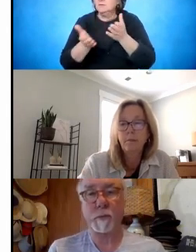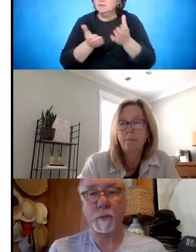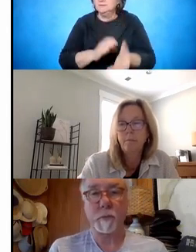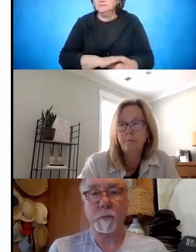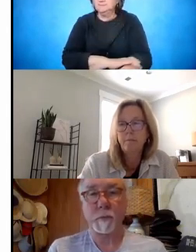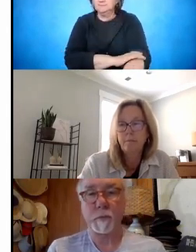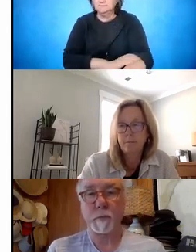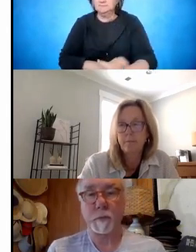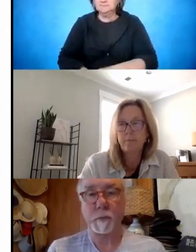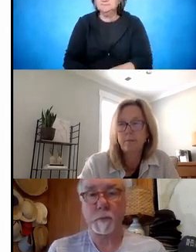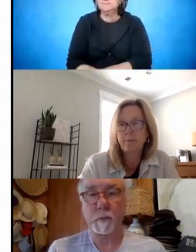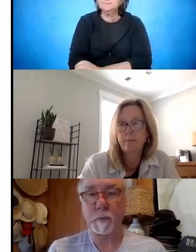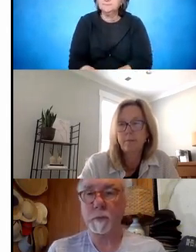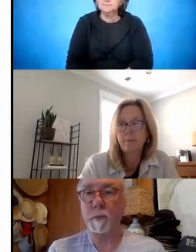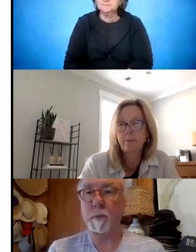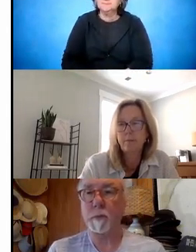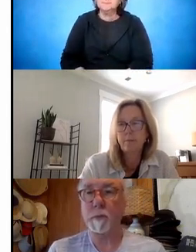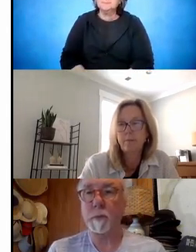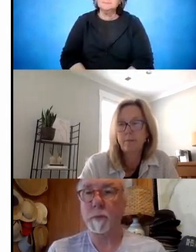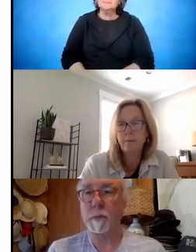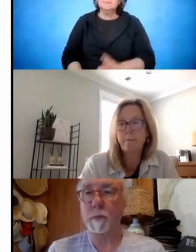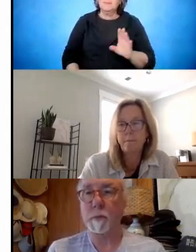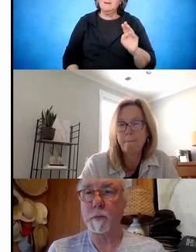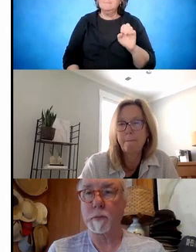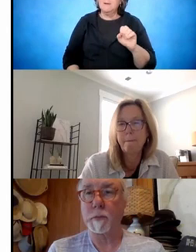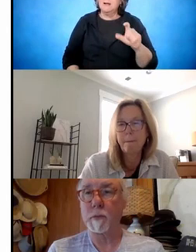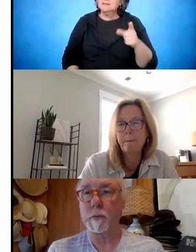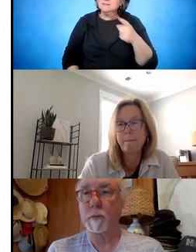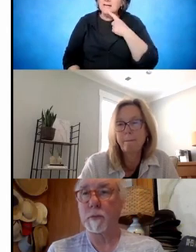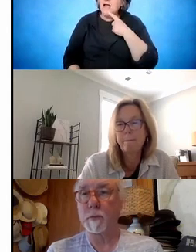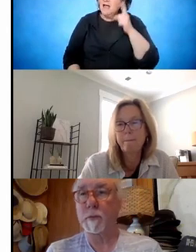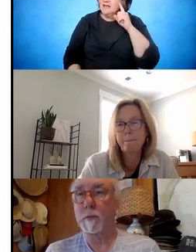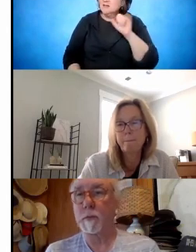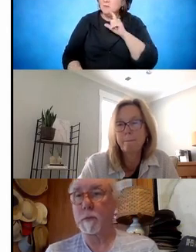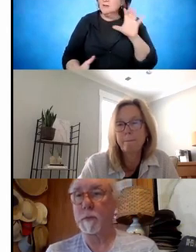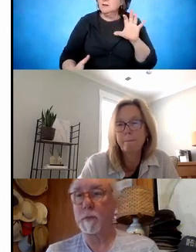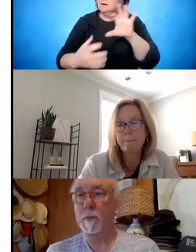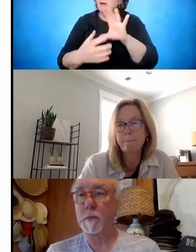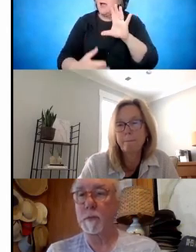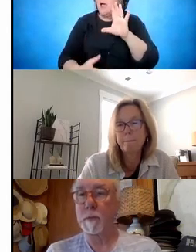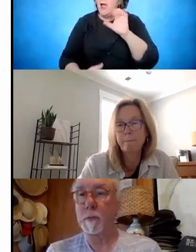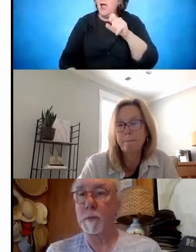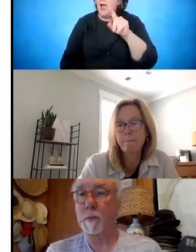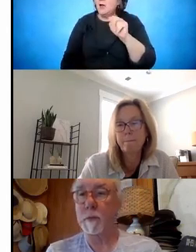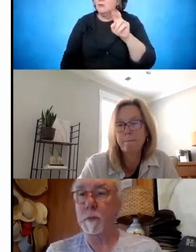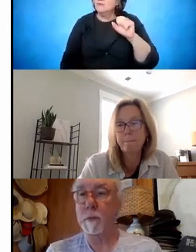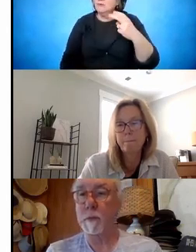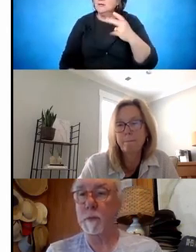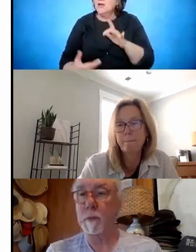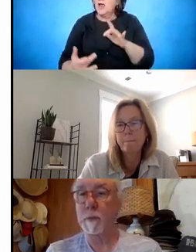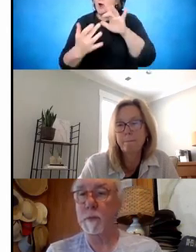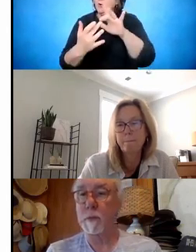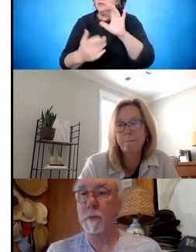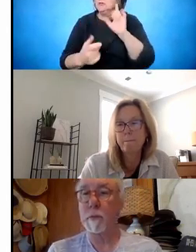I think, and I think it would be an outreach, and Ruth, please jump in, but an outreach to your, that your state's vocational rehab